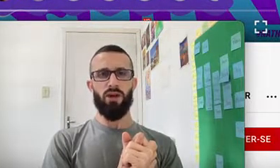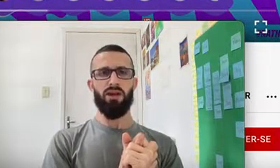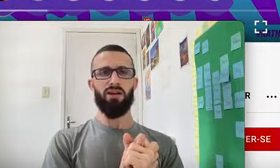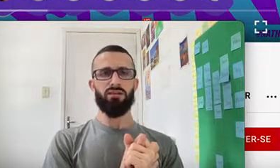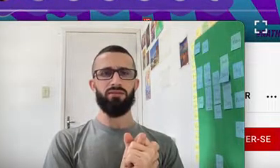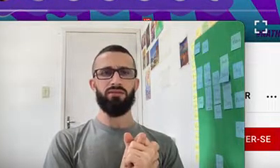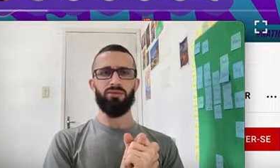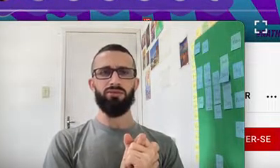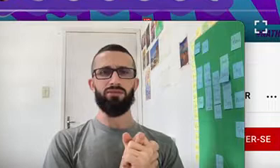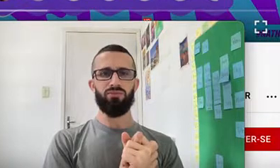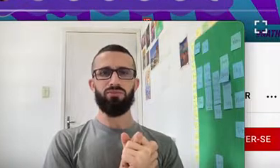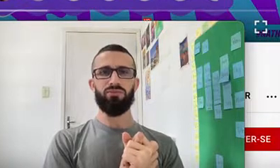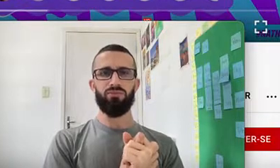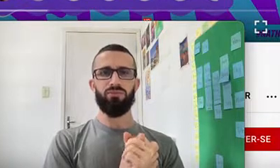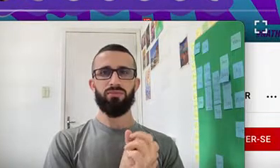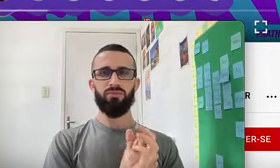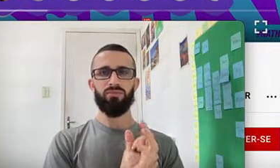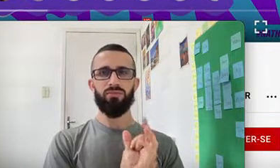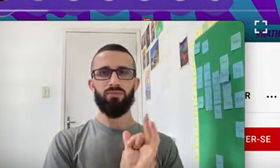Did It Well You